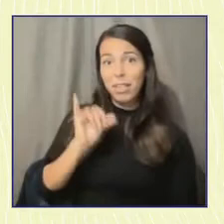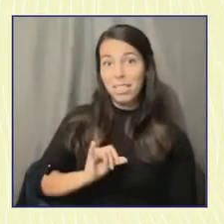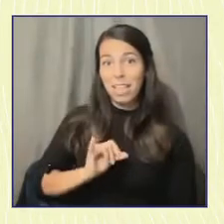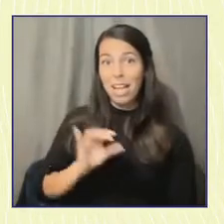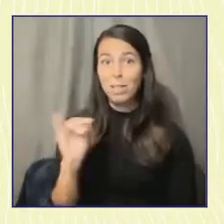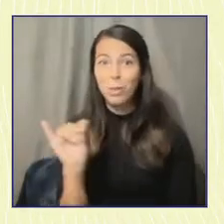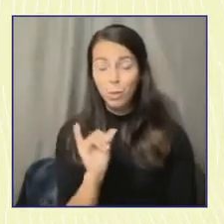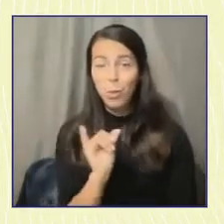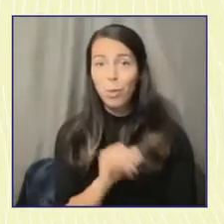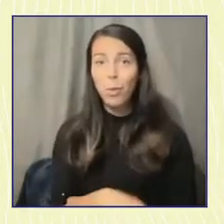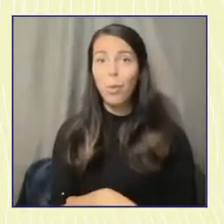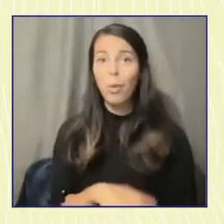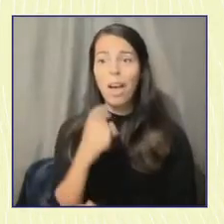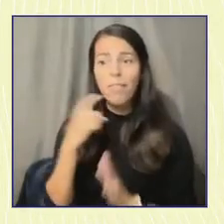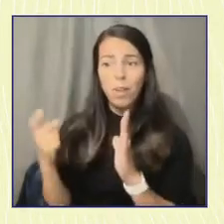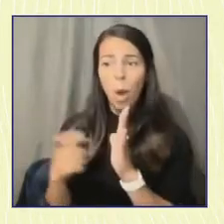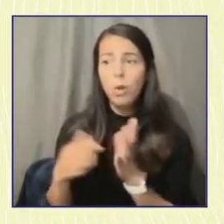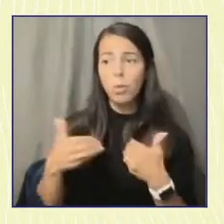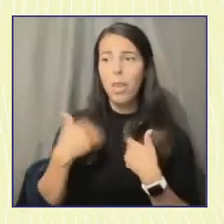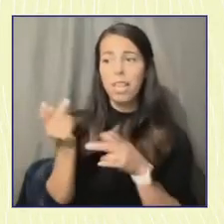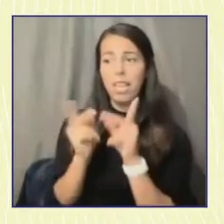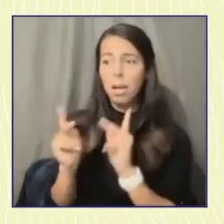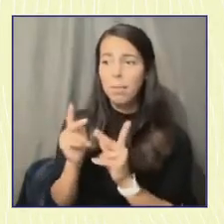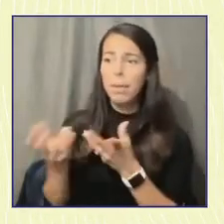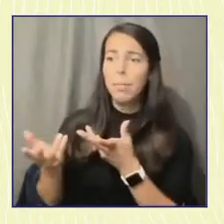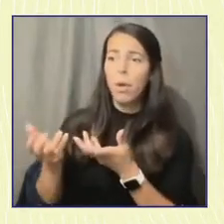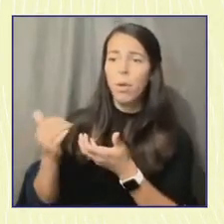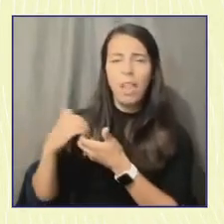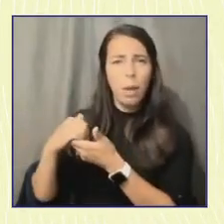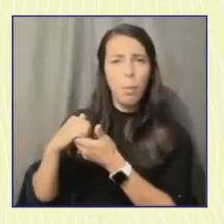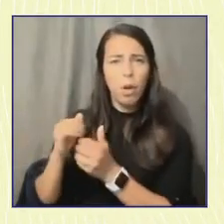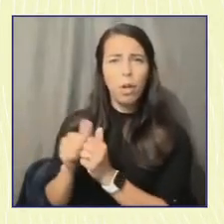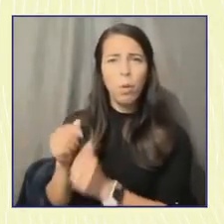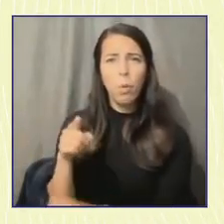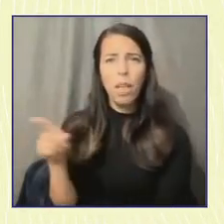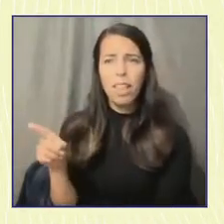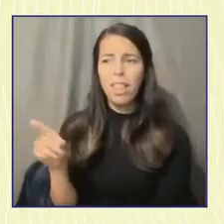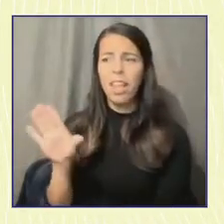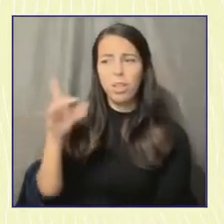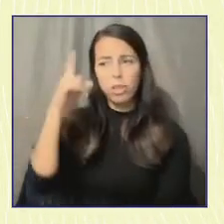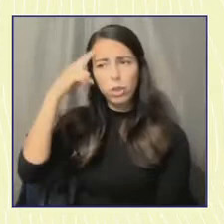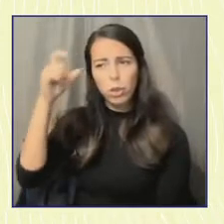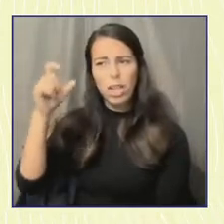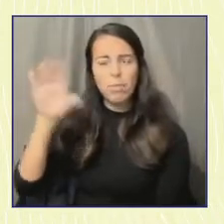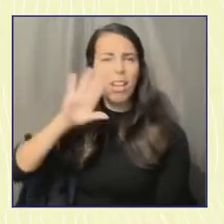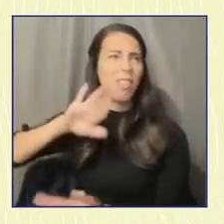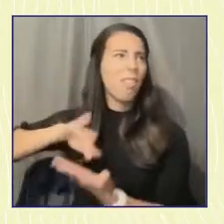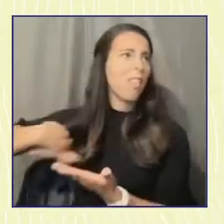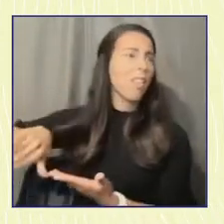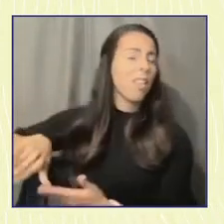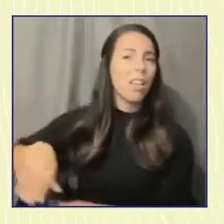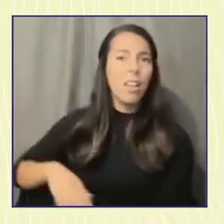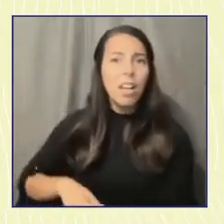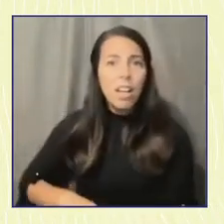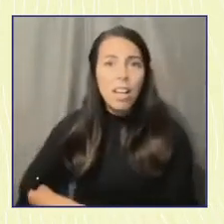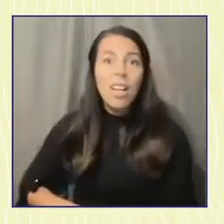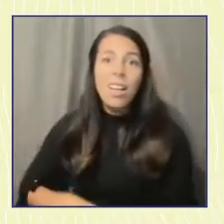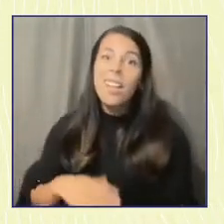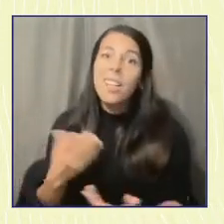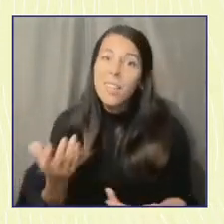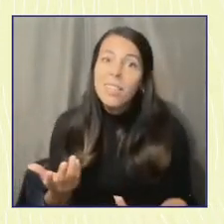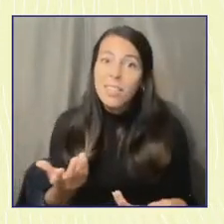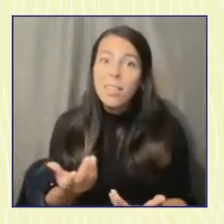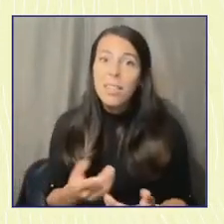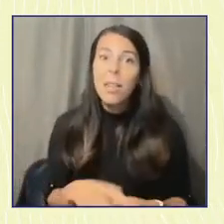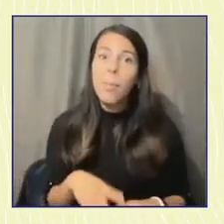that we work with just those dreams being shut down. And that is such a great way for people to get